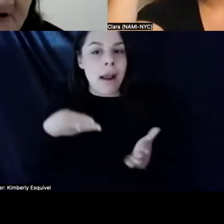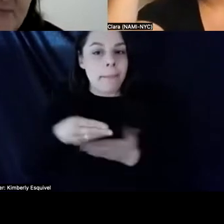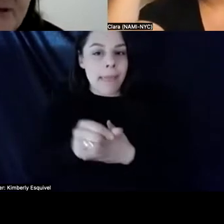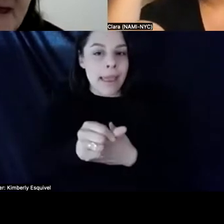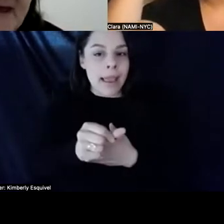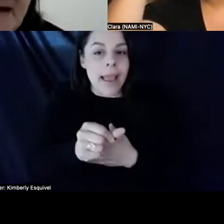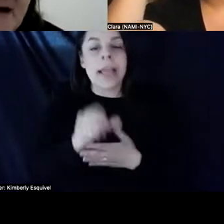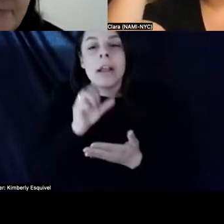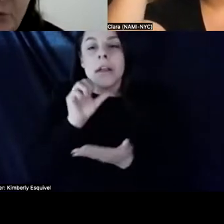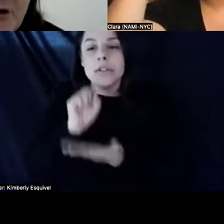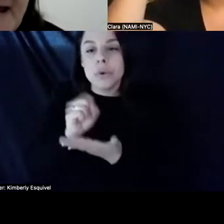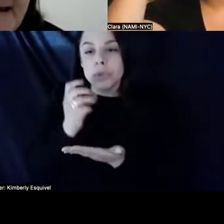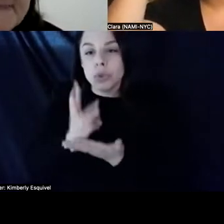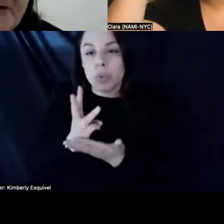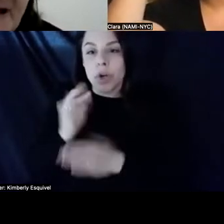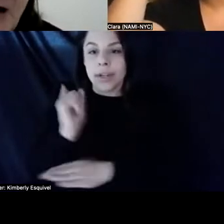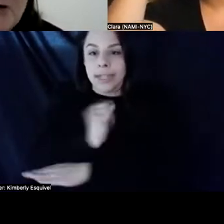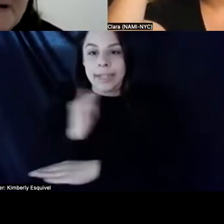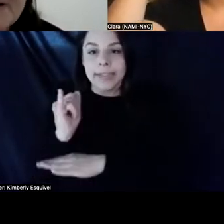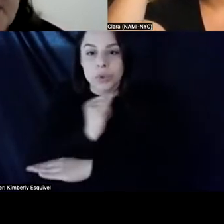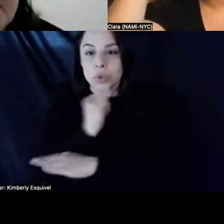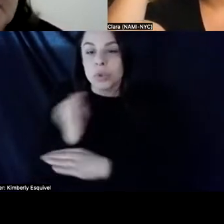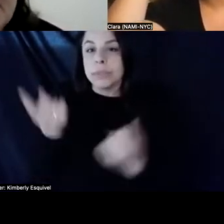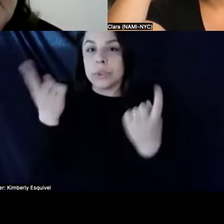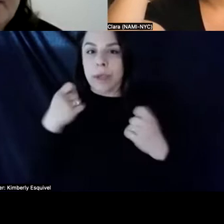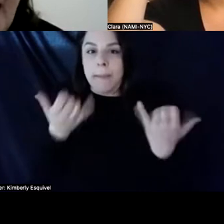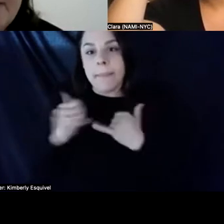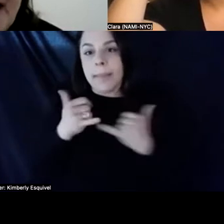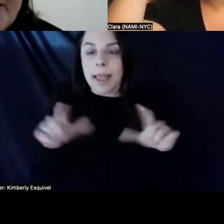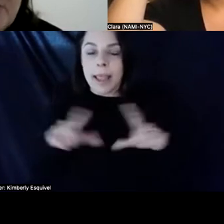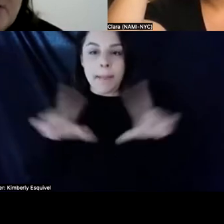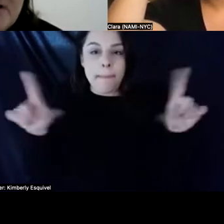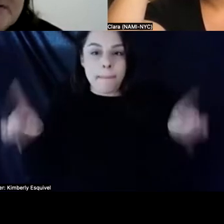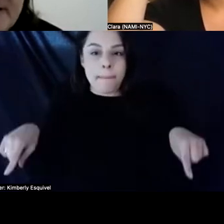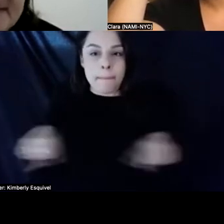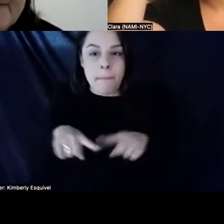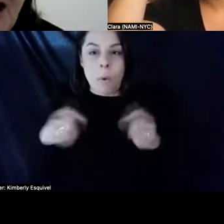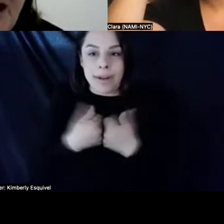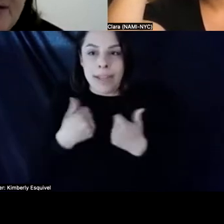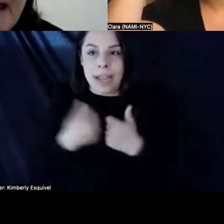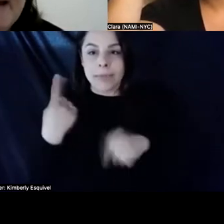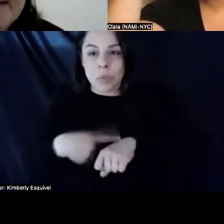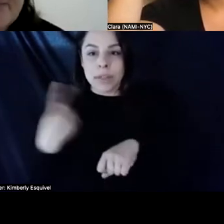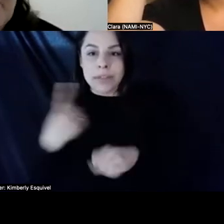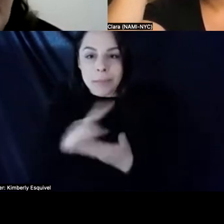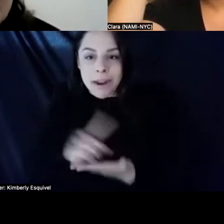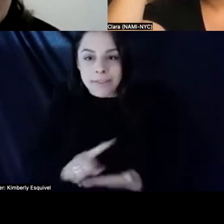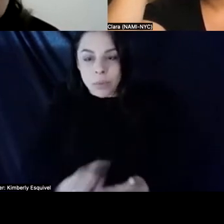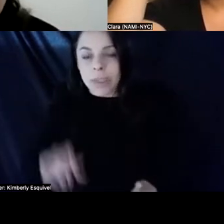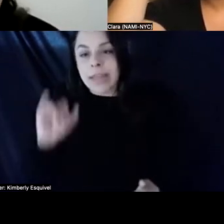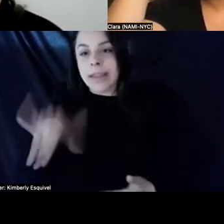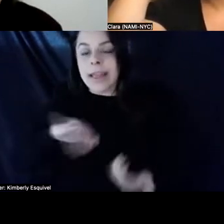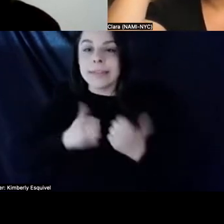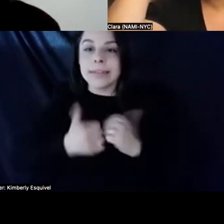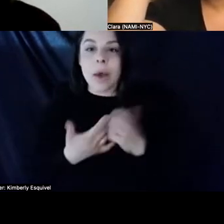to come play board games for an hour once a week. That was how they were justifying being supportive housing.